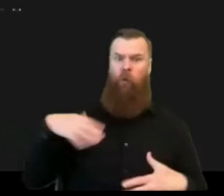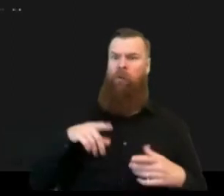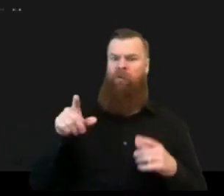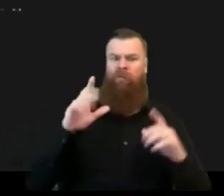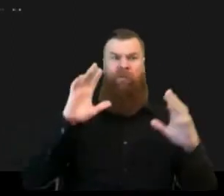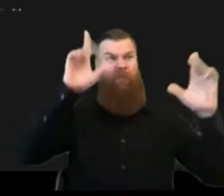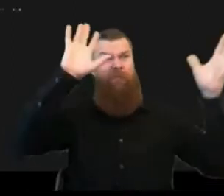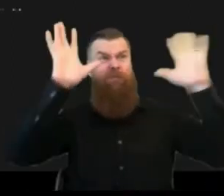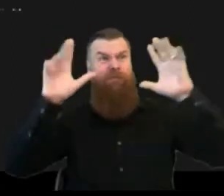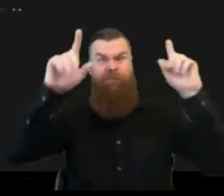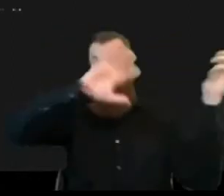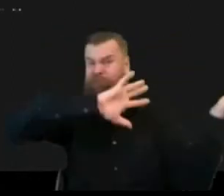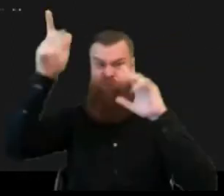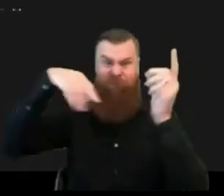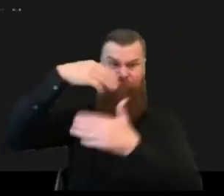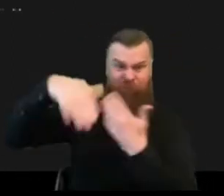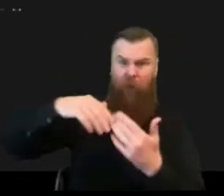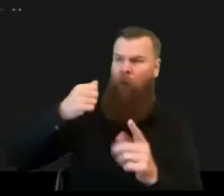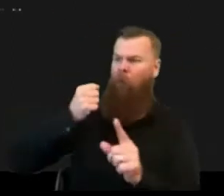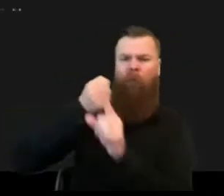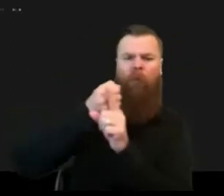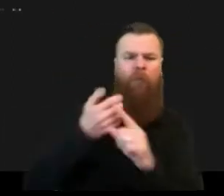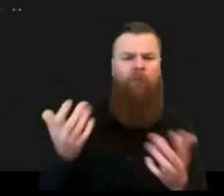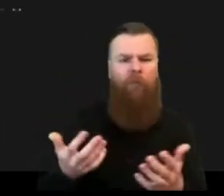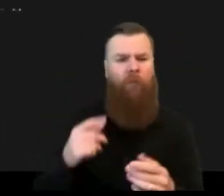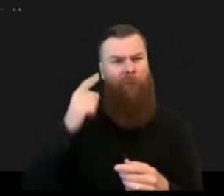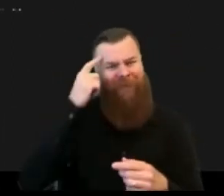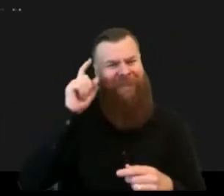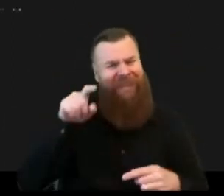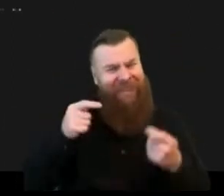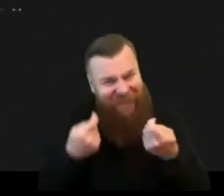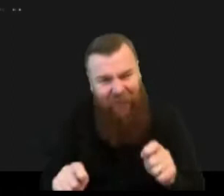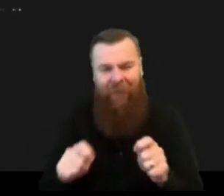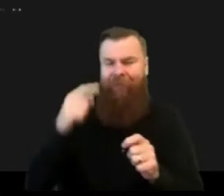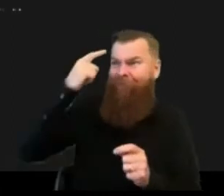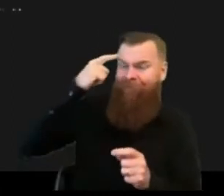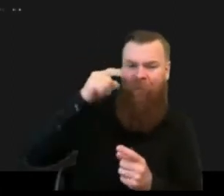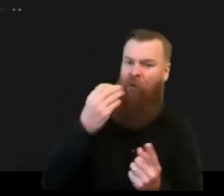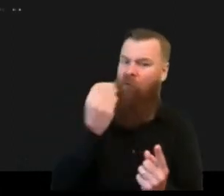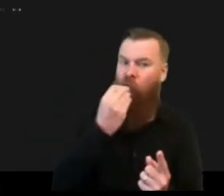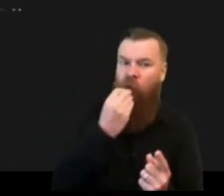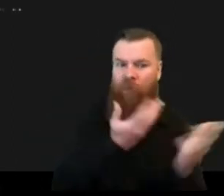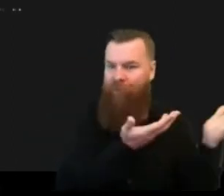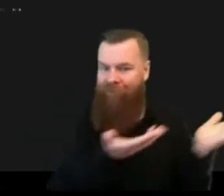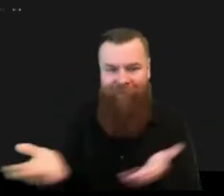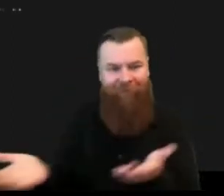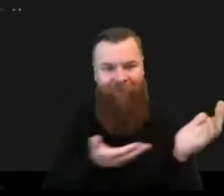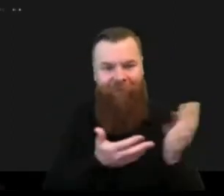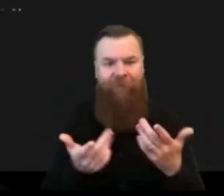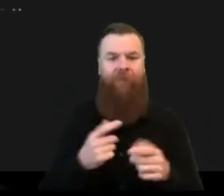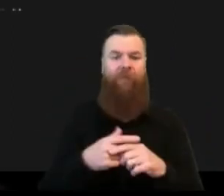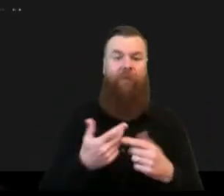supply chain and food and fuel and energy so what is really like the uh